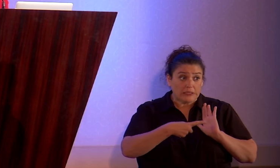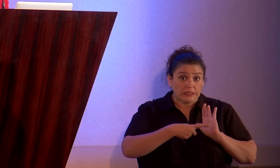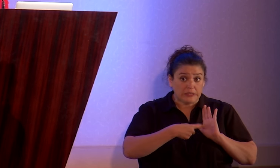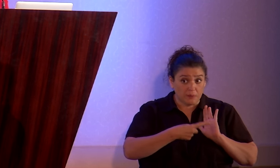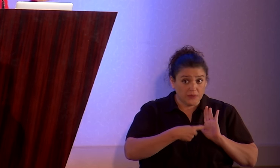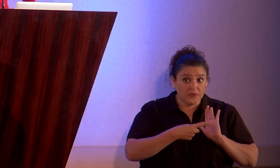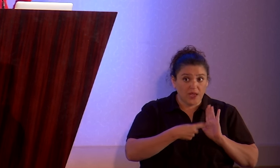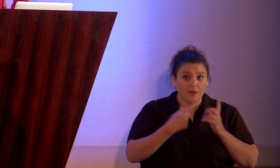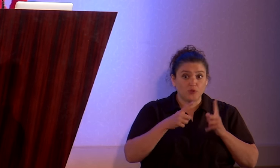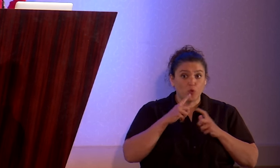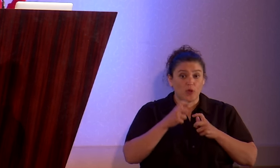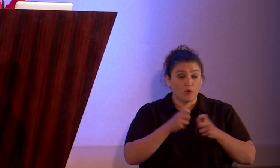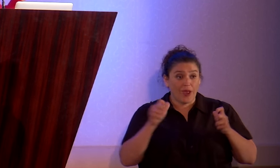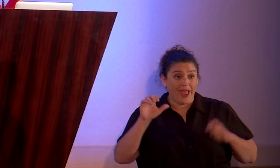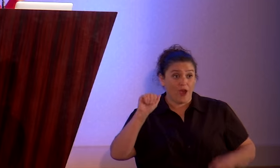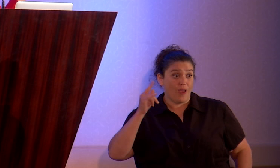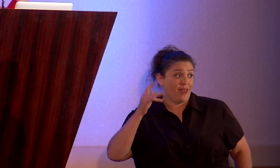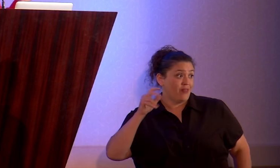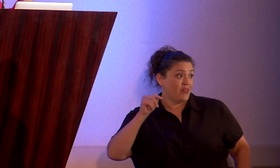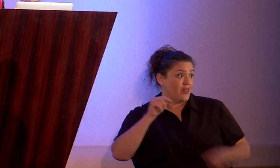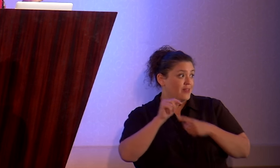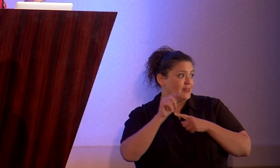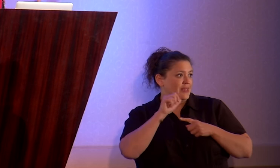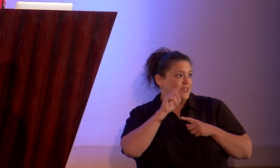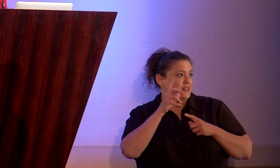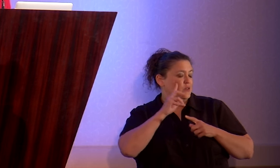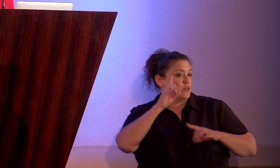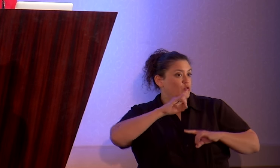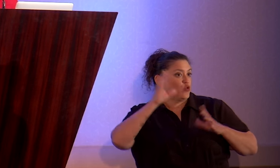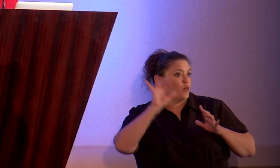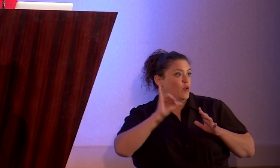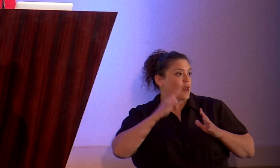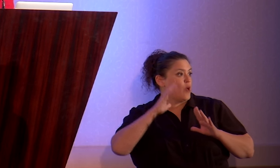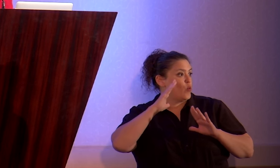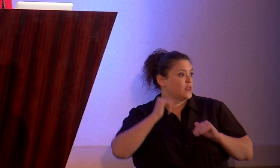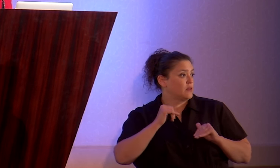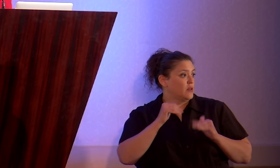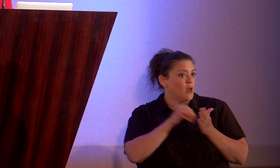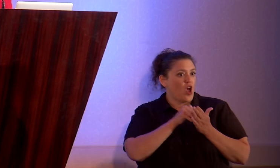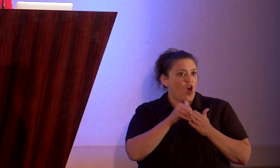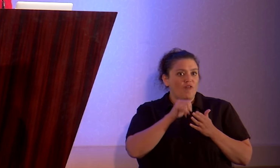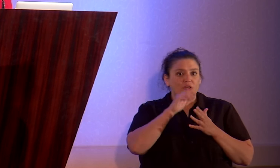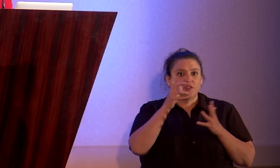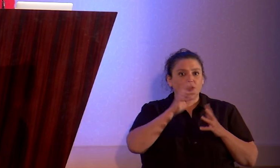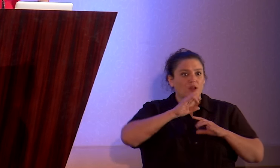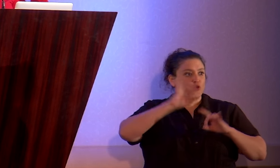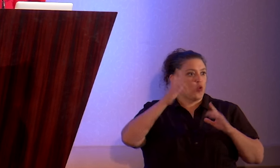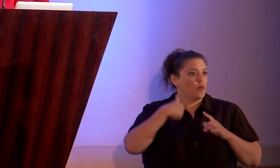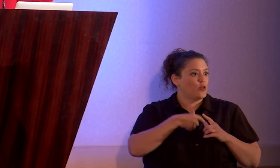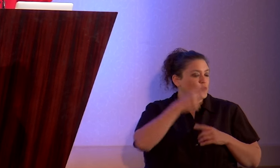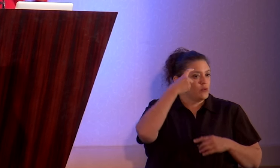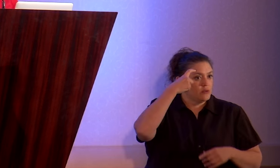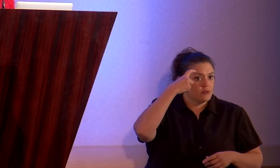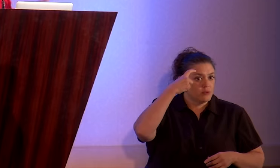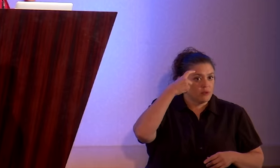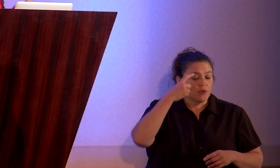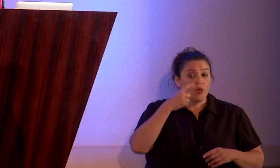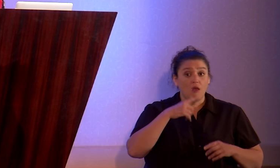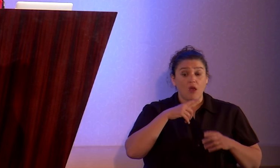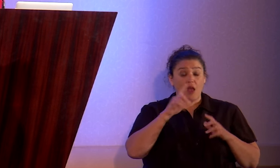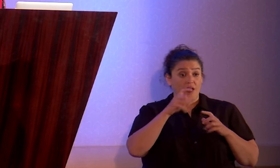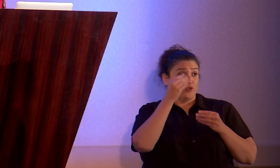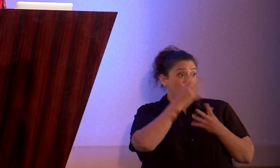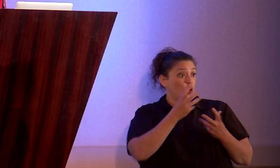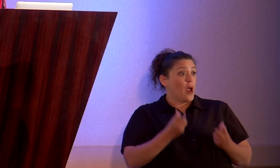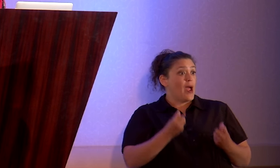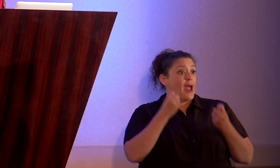coming out atheist isn't as traumatic as we fear. In fact, often, it isn't as traumatic as we fear. I cannot tell you how